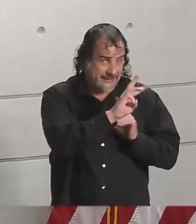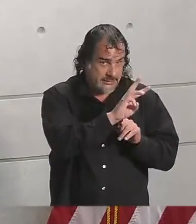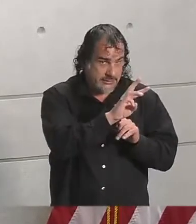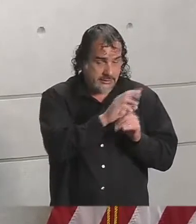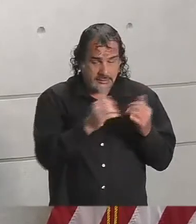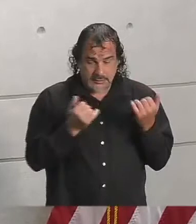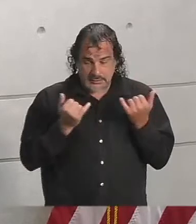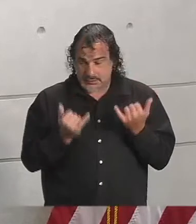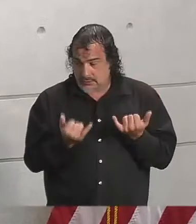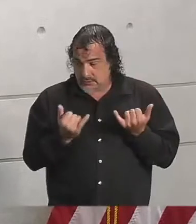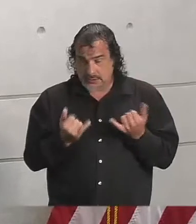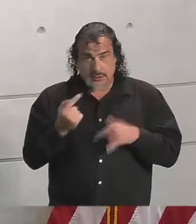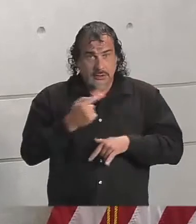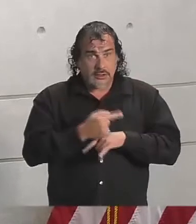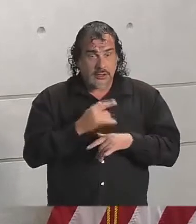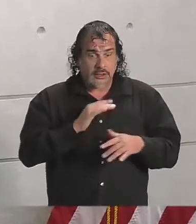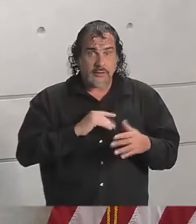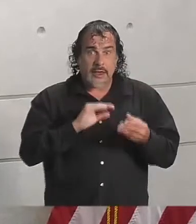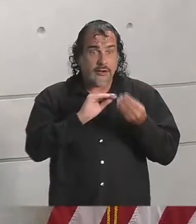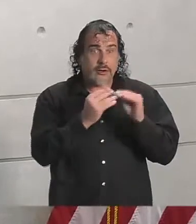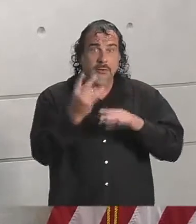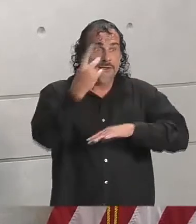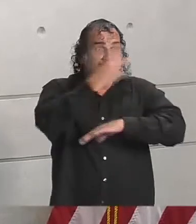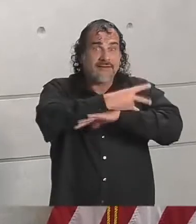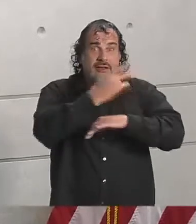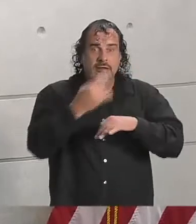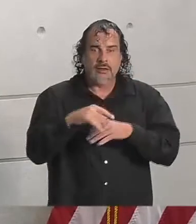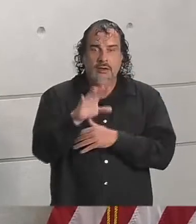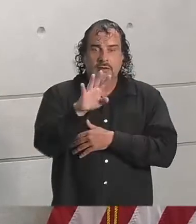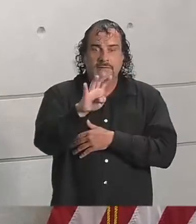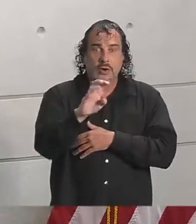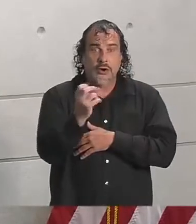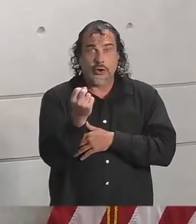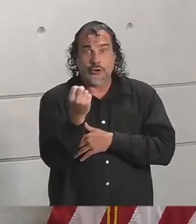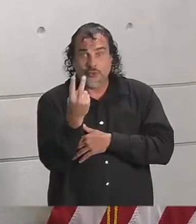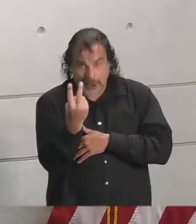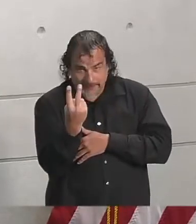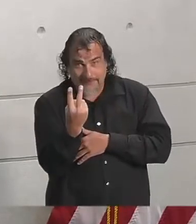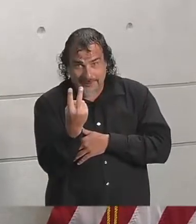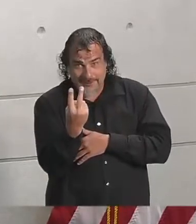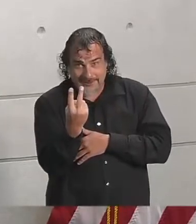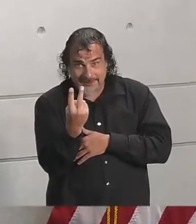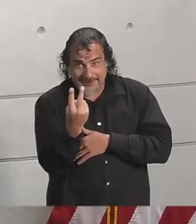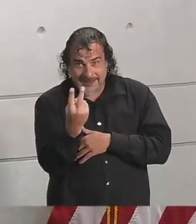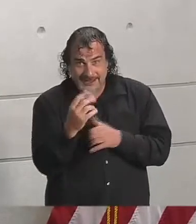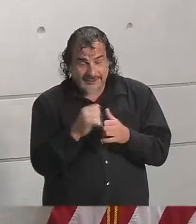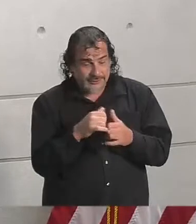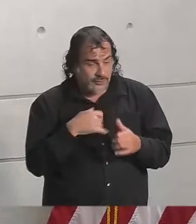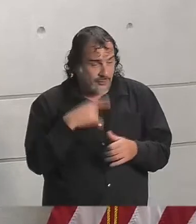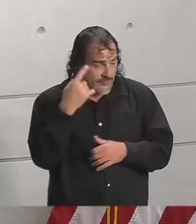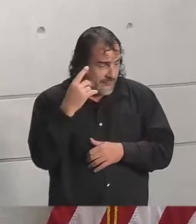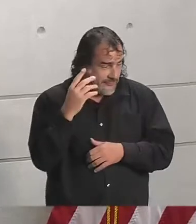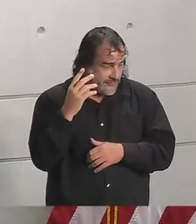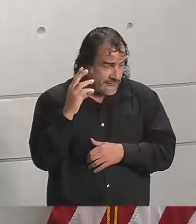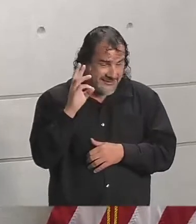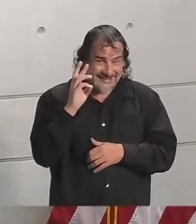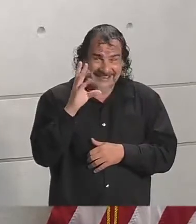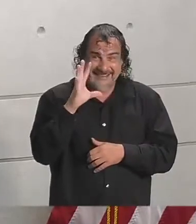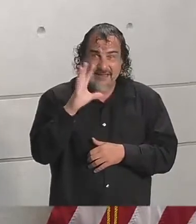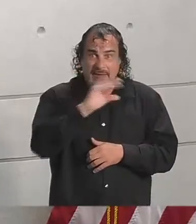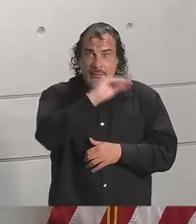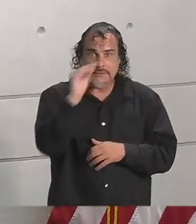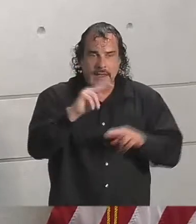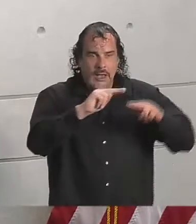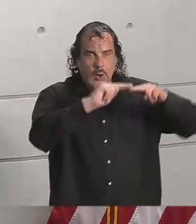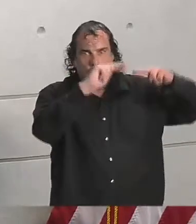Today, that number is approximately 412. So over a 65% decline